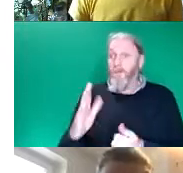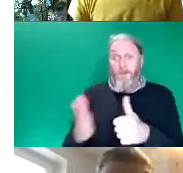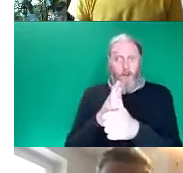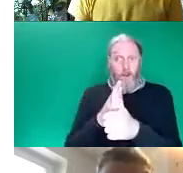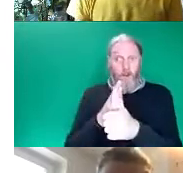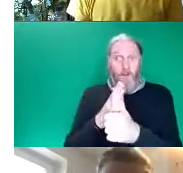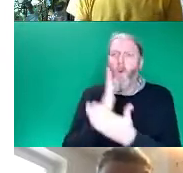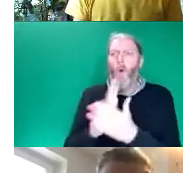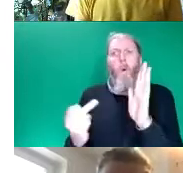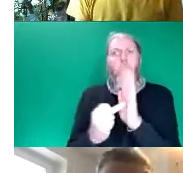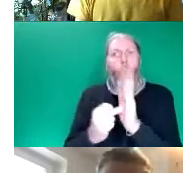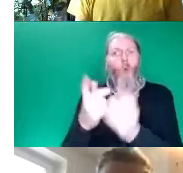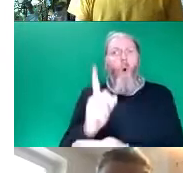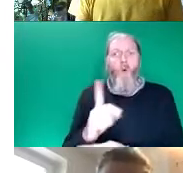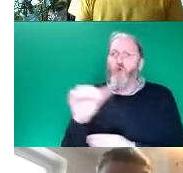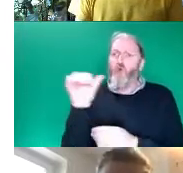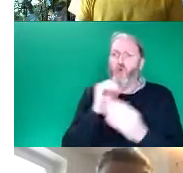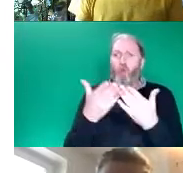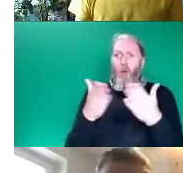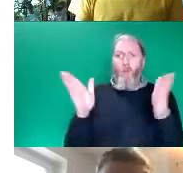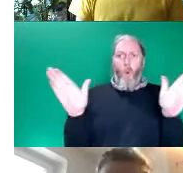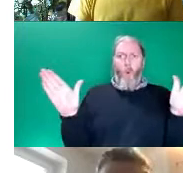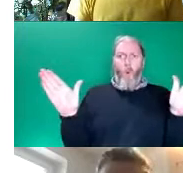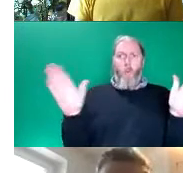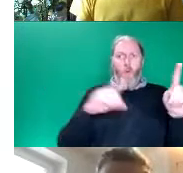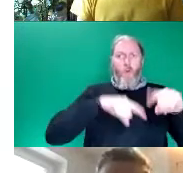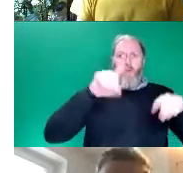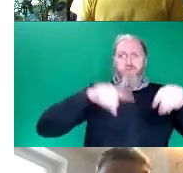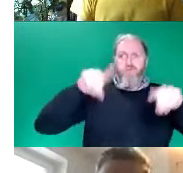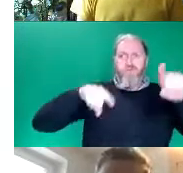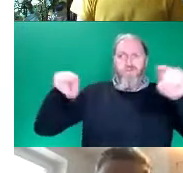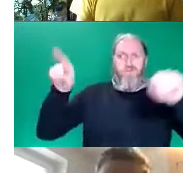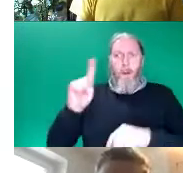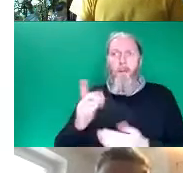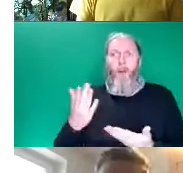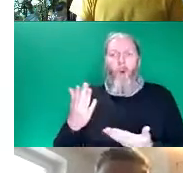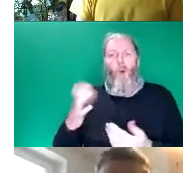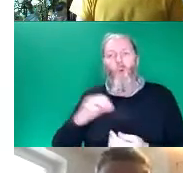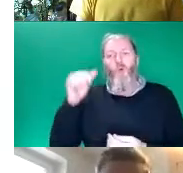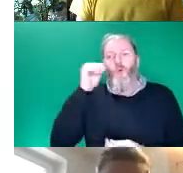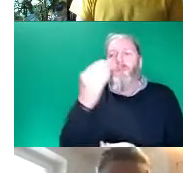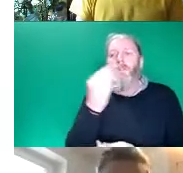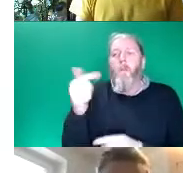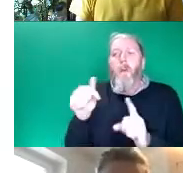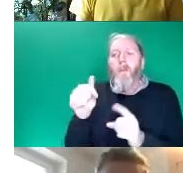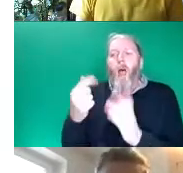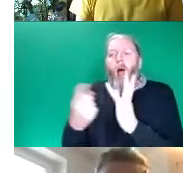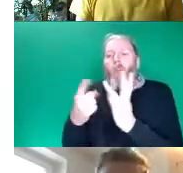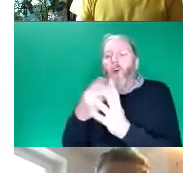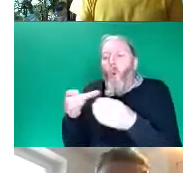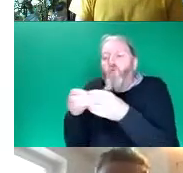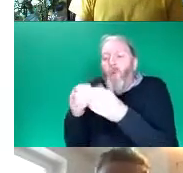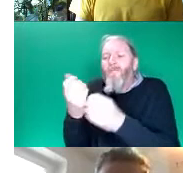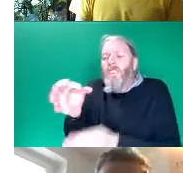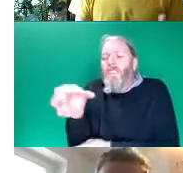it was open to the widest possible range of applicants. We were very conscious that some small and micro organisations are not able to apply for